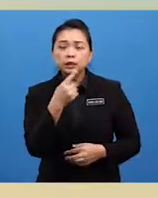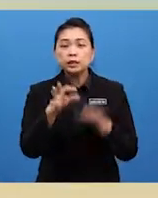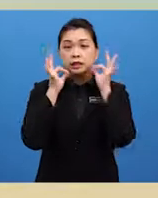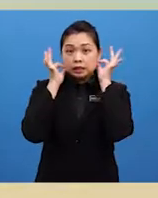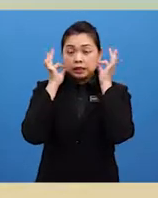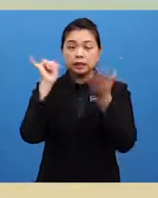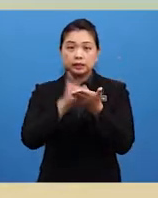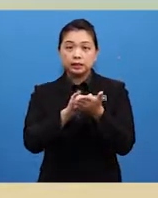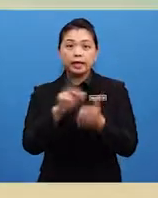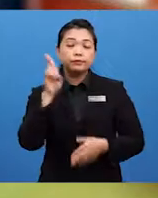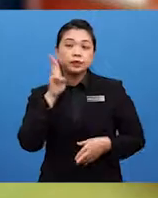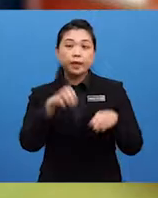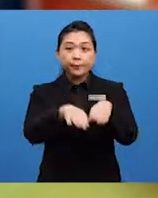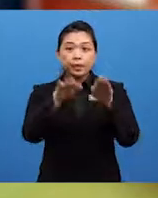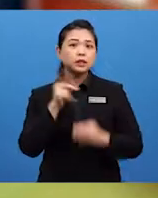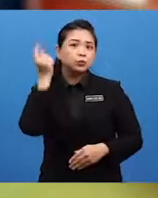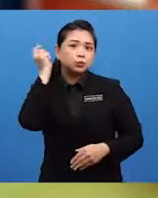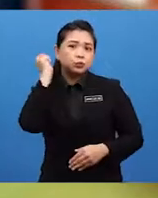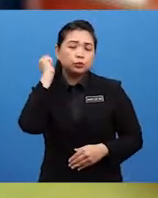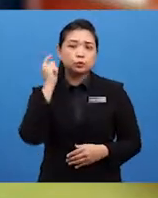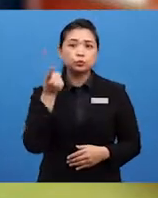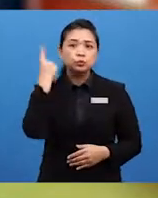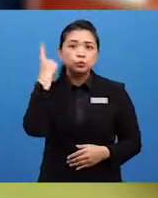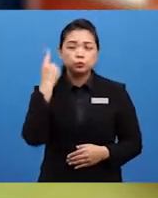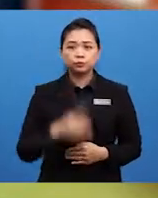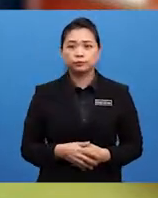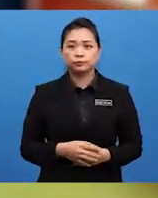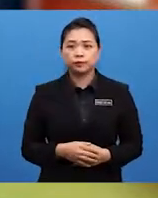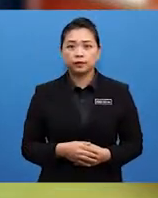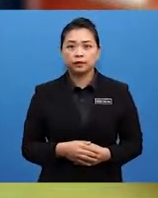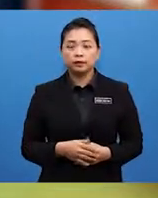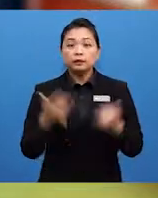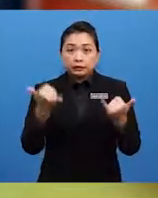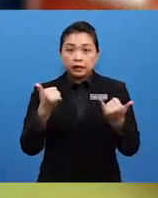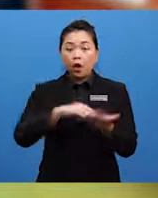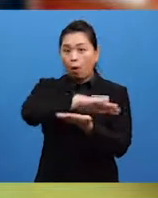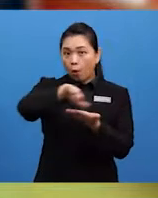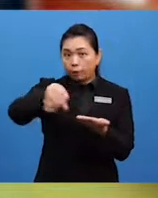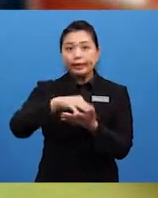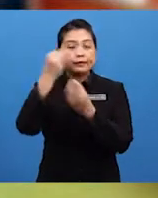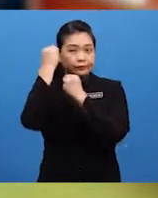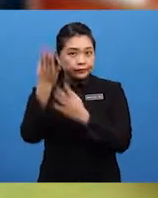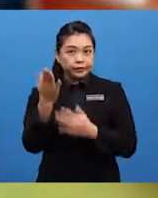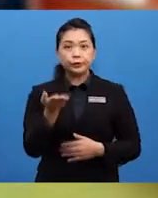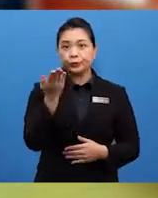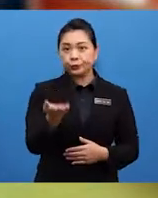scared did Rita bury back then? Now that we have all the information we need,